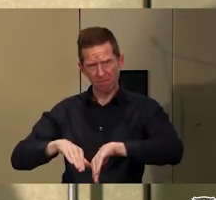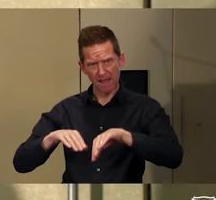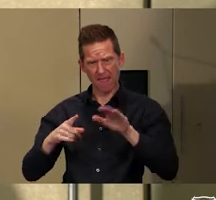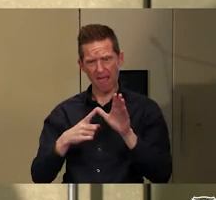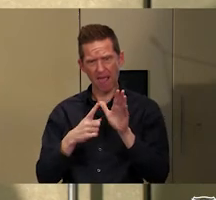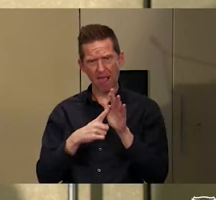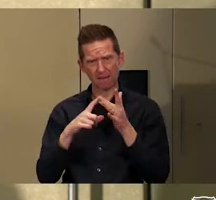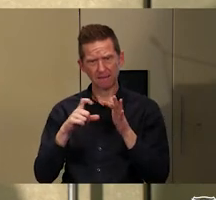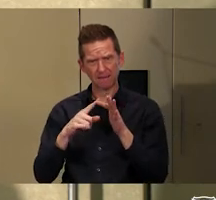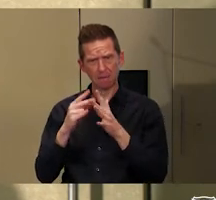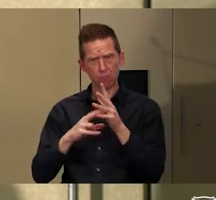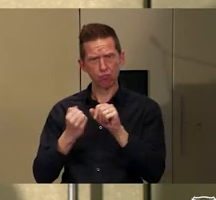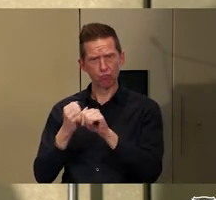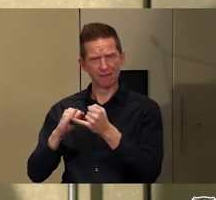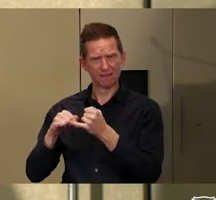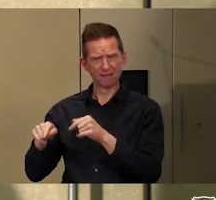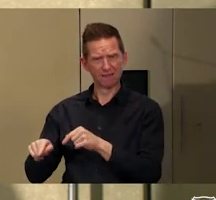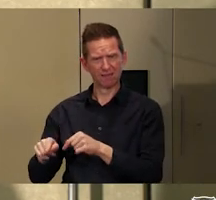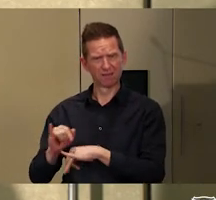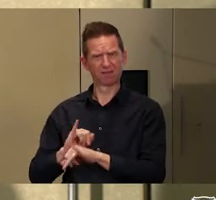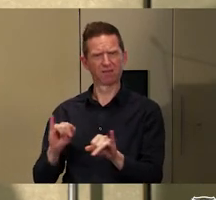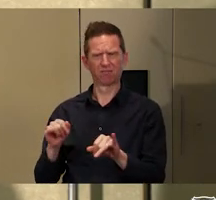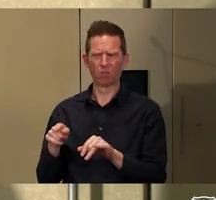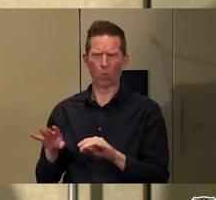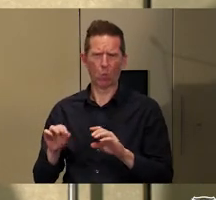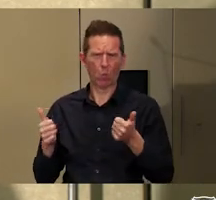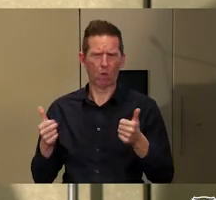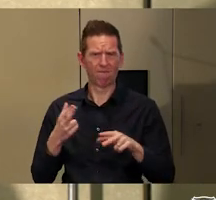not good for Aboriginal people or anyone else.